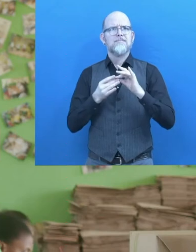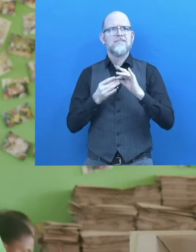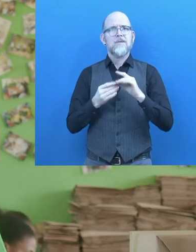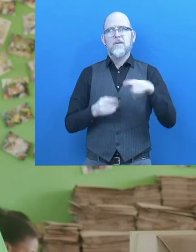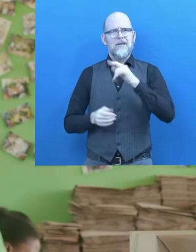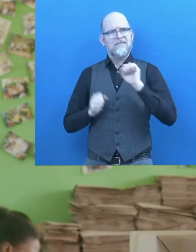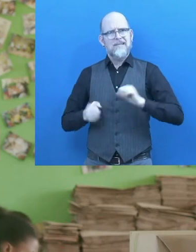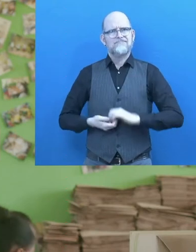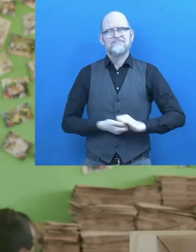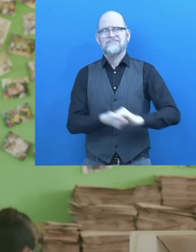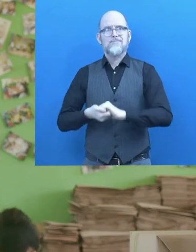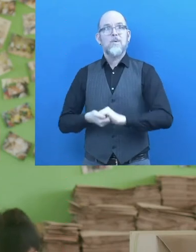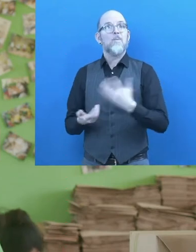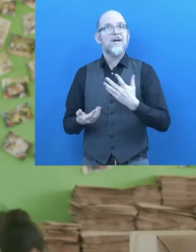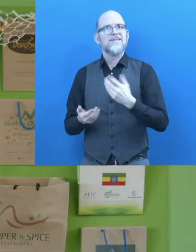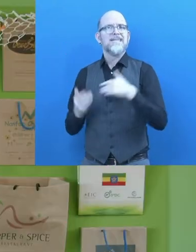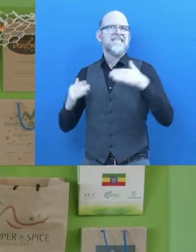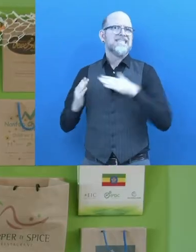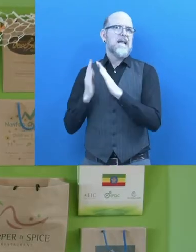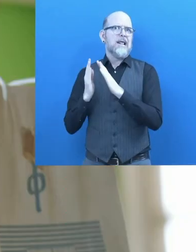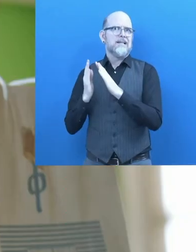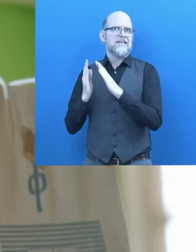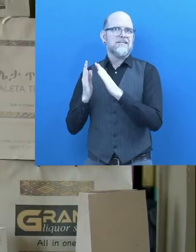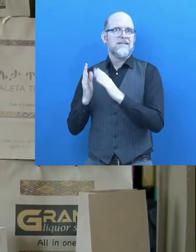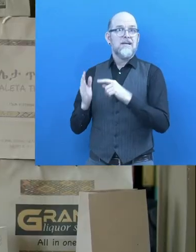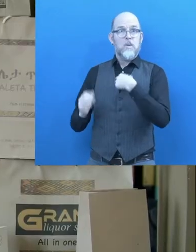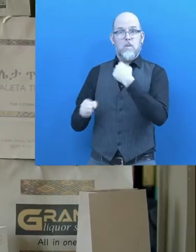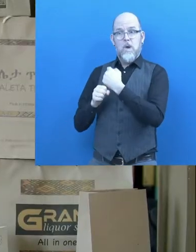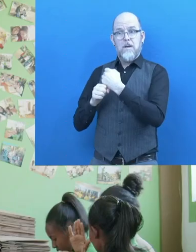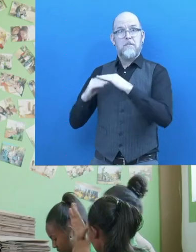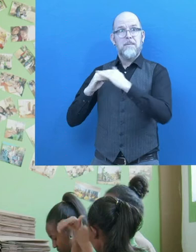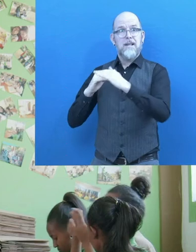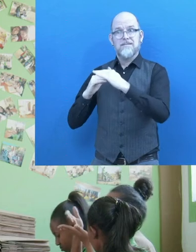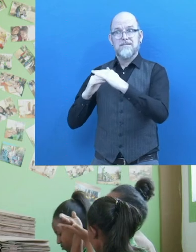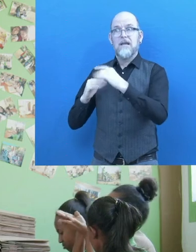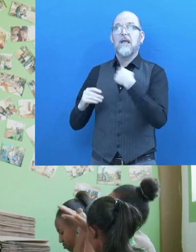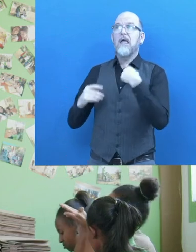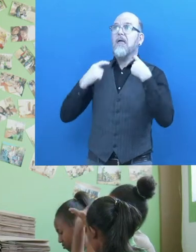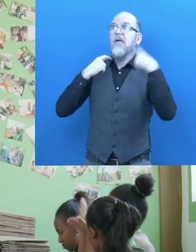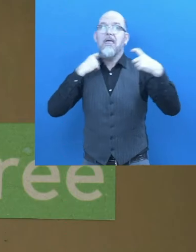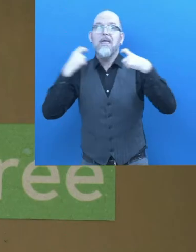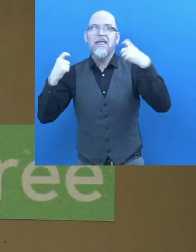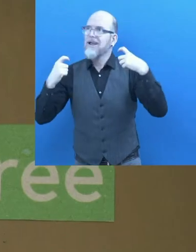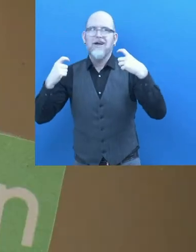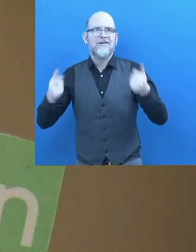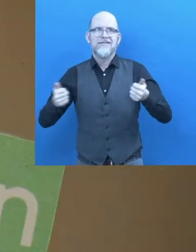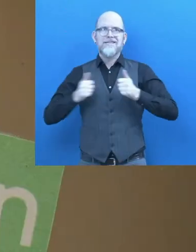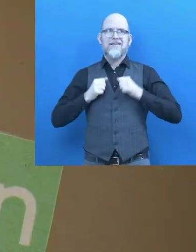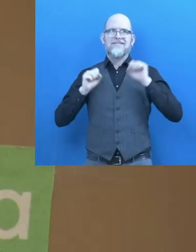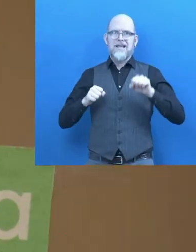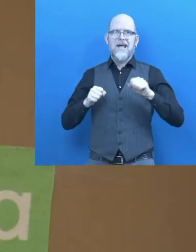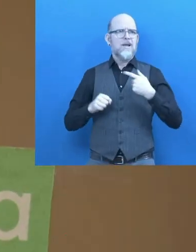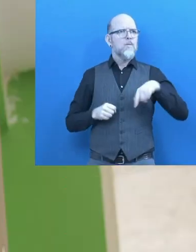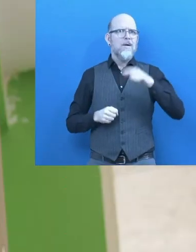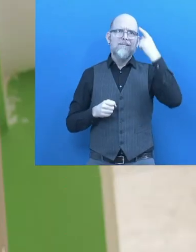strengths to overcome challenges. Not only to have jobs and be independent, but to go beyond and do something meaningful